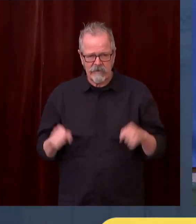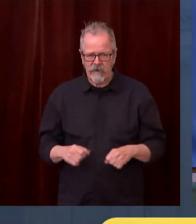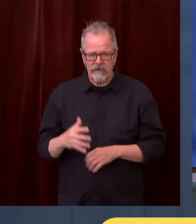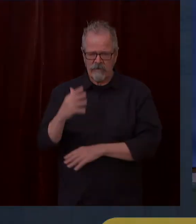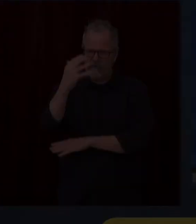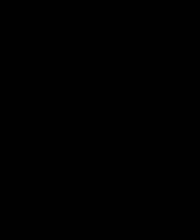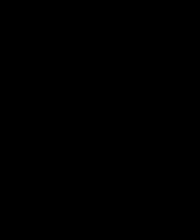Thank